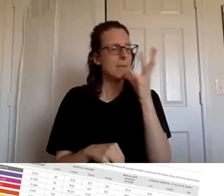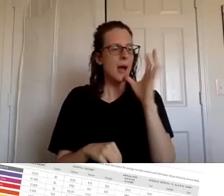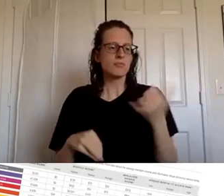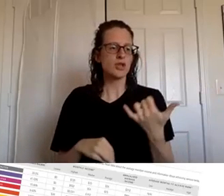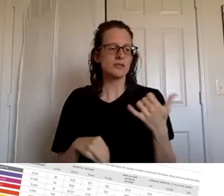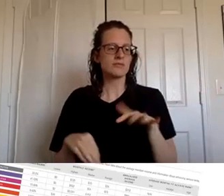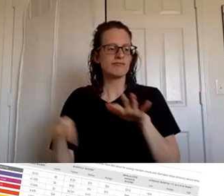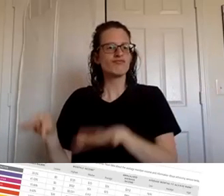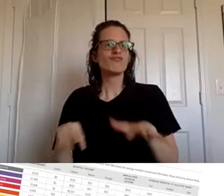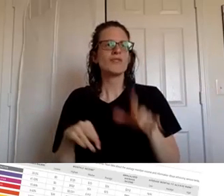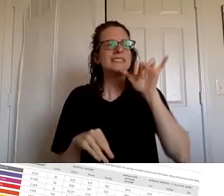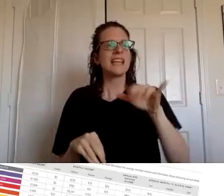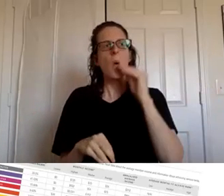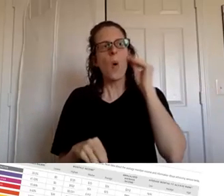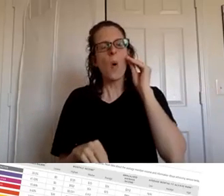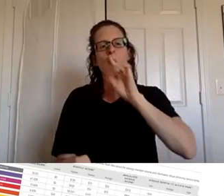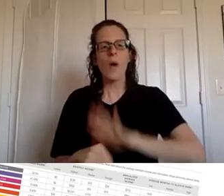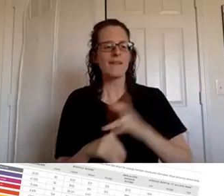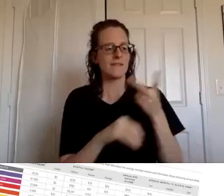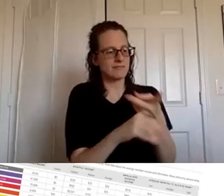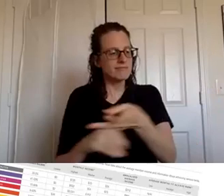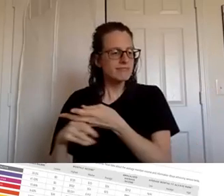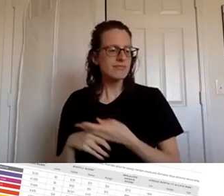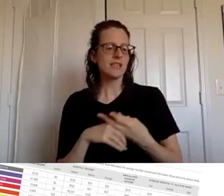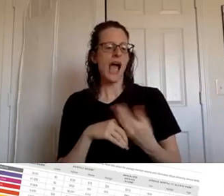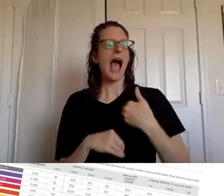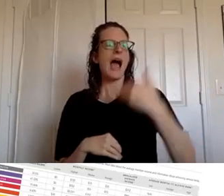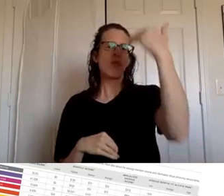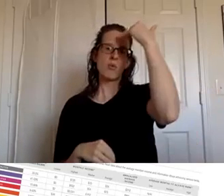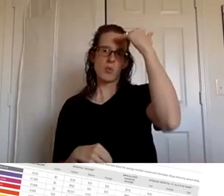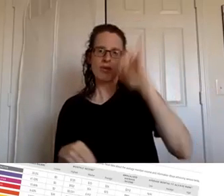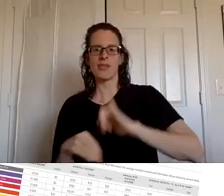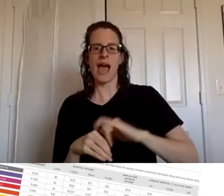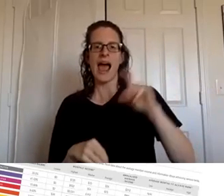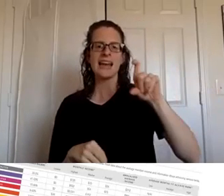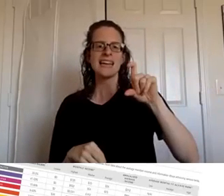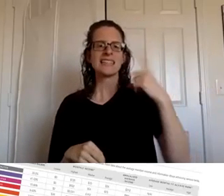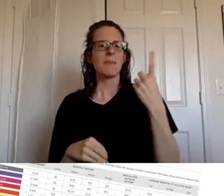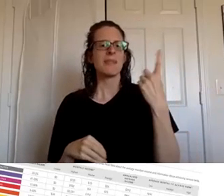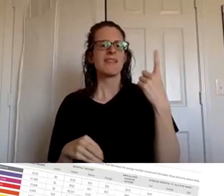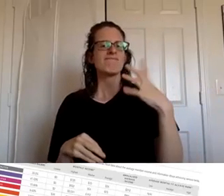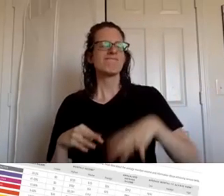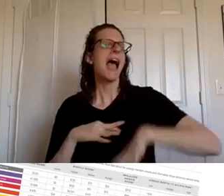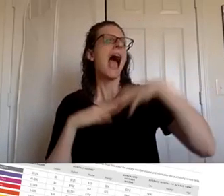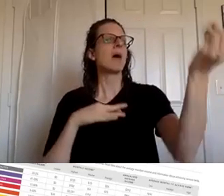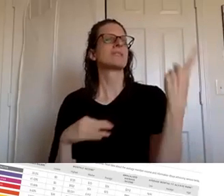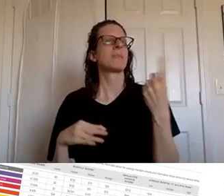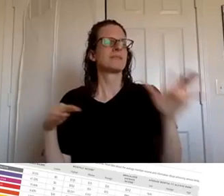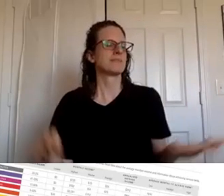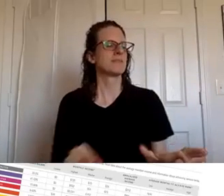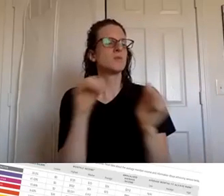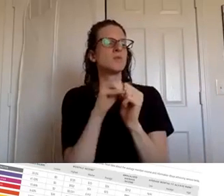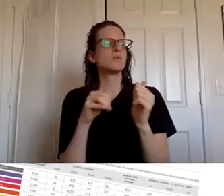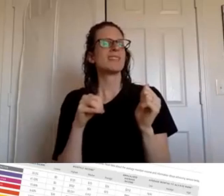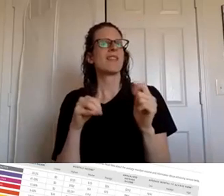-at-home wife um I knew that I needed an outlet to have friends to